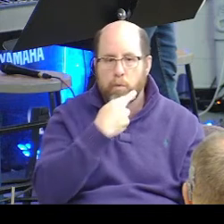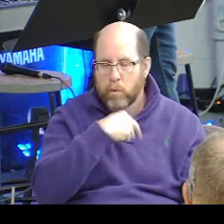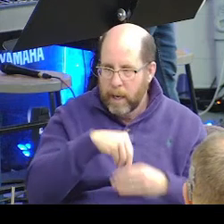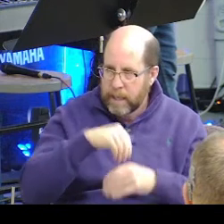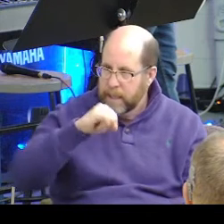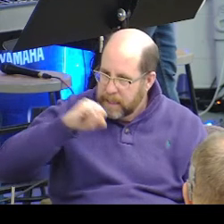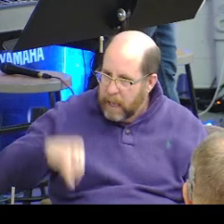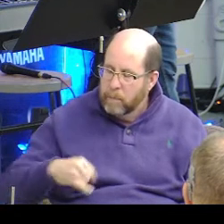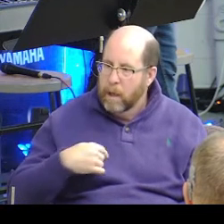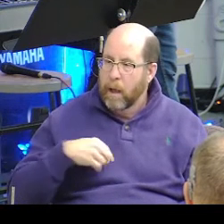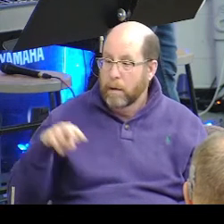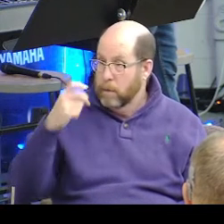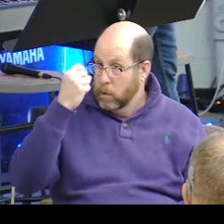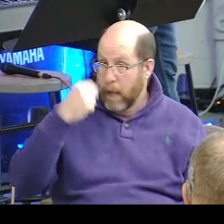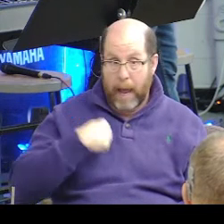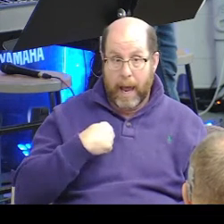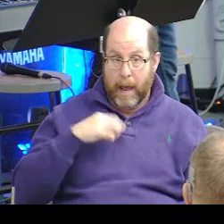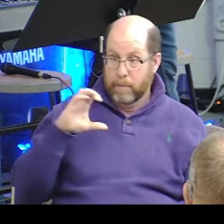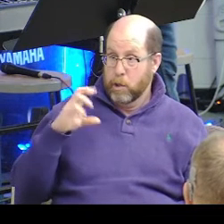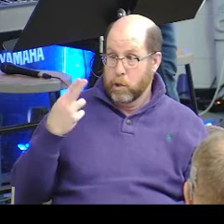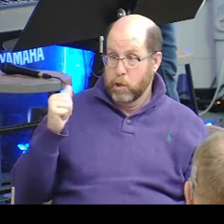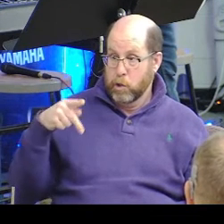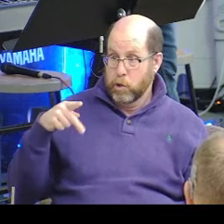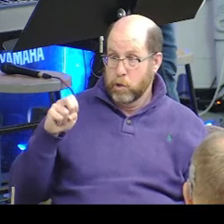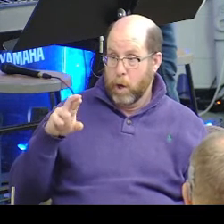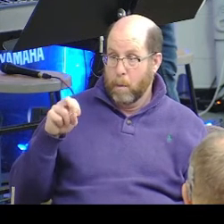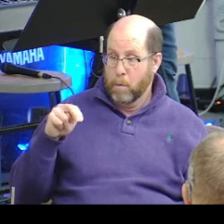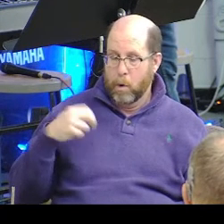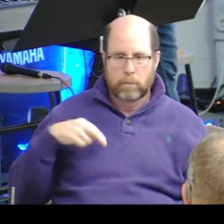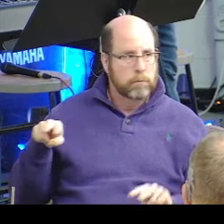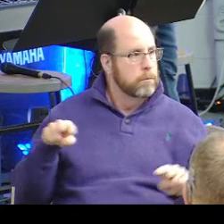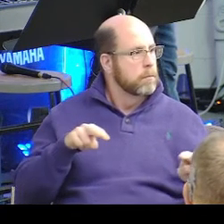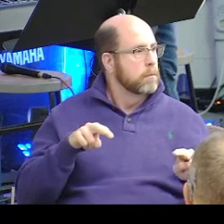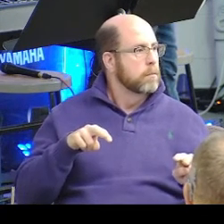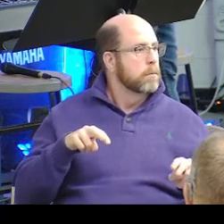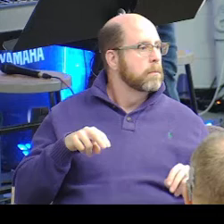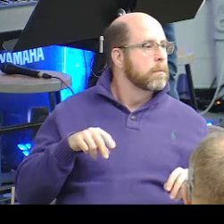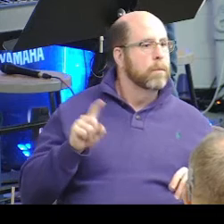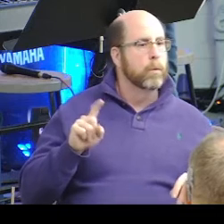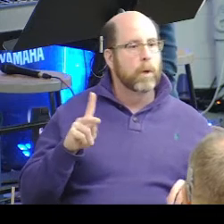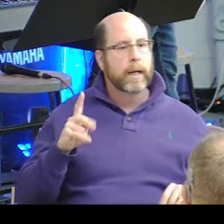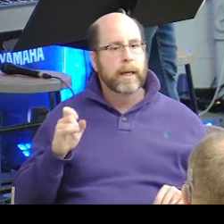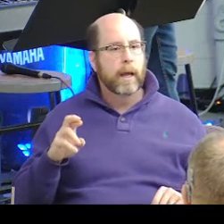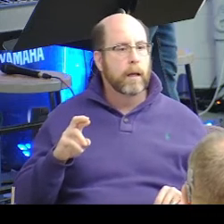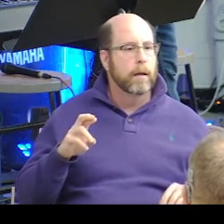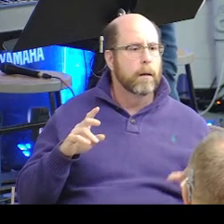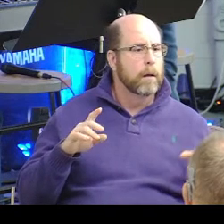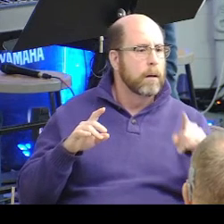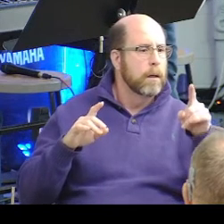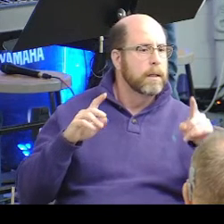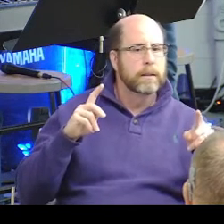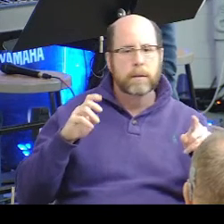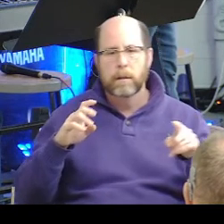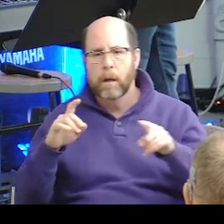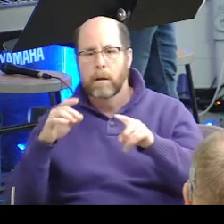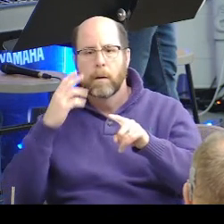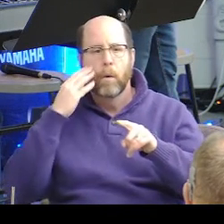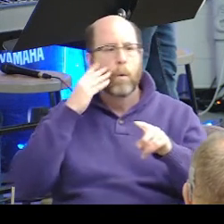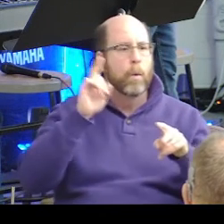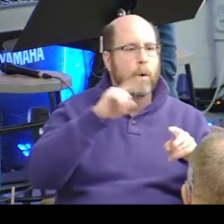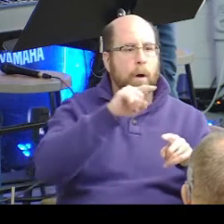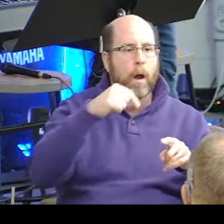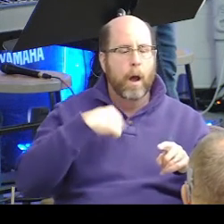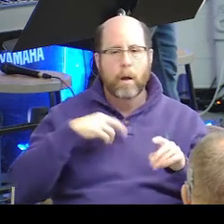and I look around, I'm the chaperone. So I'm like, wait, where'd Taylor and Catherine go? I look and Mrs. Brothers, the teacher, the advisor, she's not there either. So I